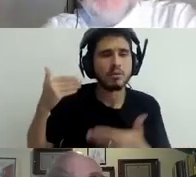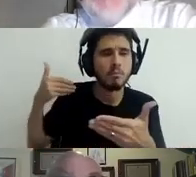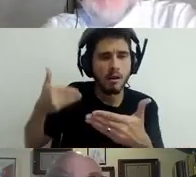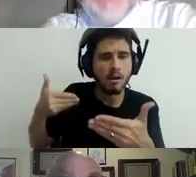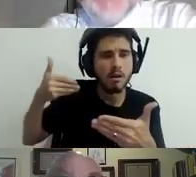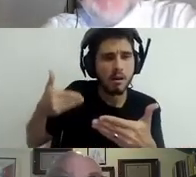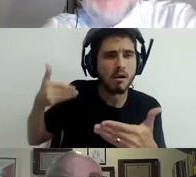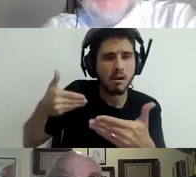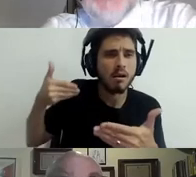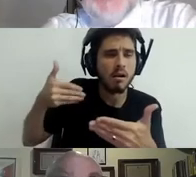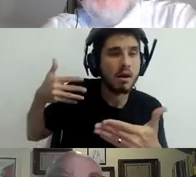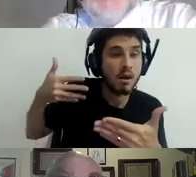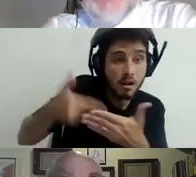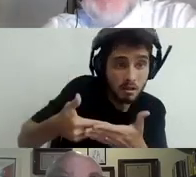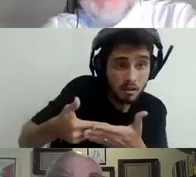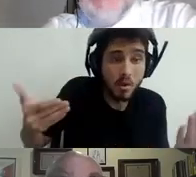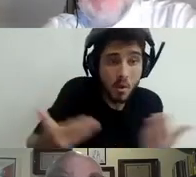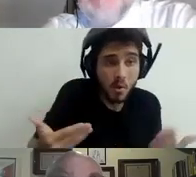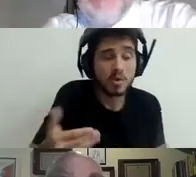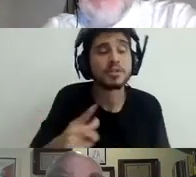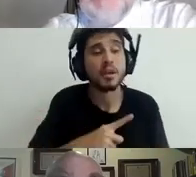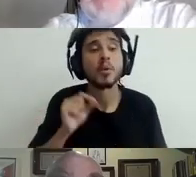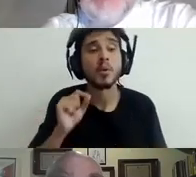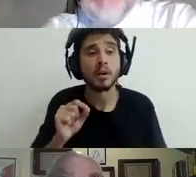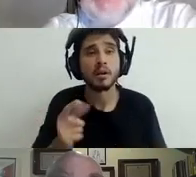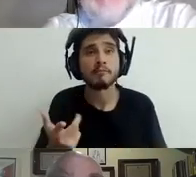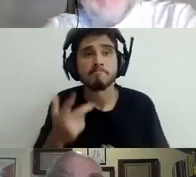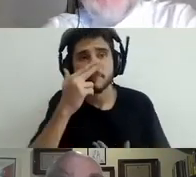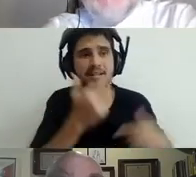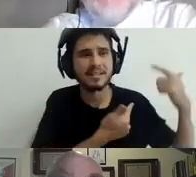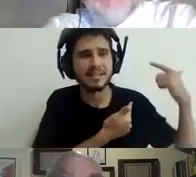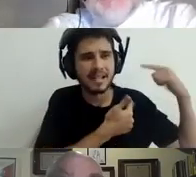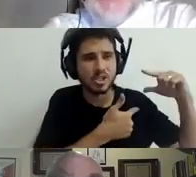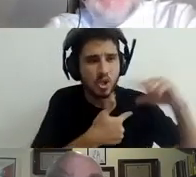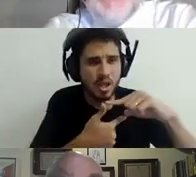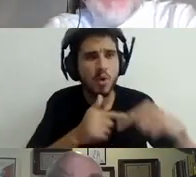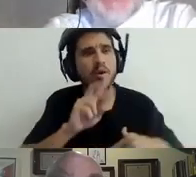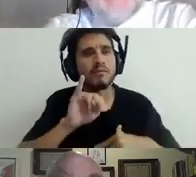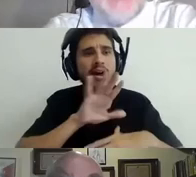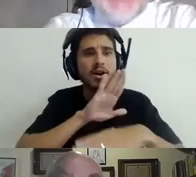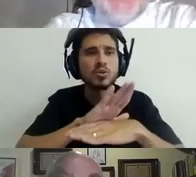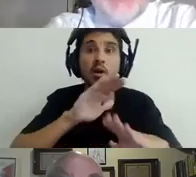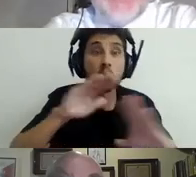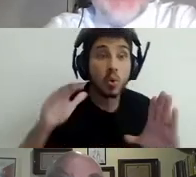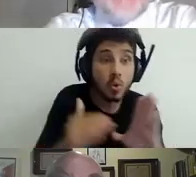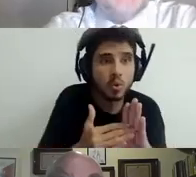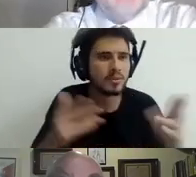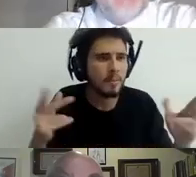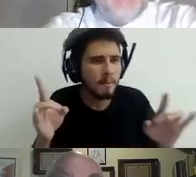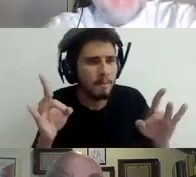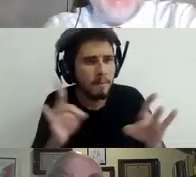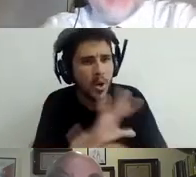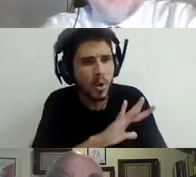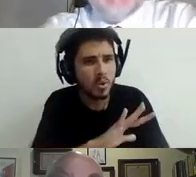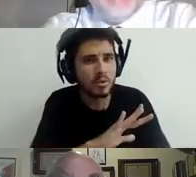Educational standardization to some extent is beneficial because it brings all students from different backgrounds together in a school.